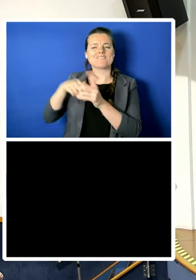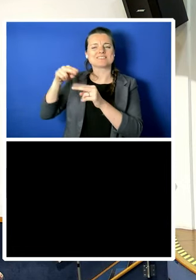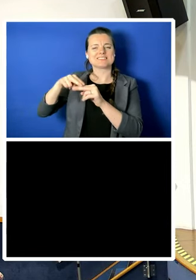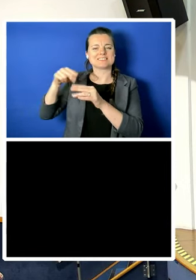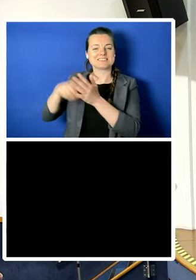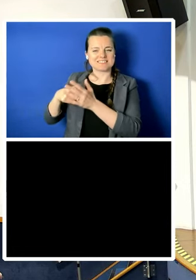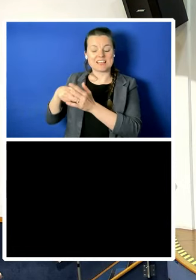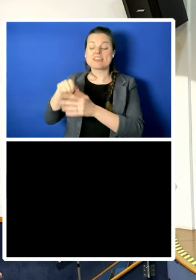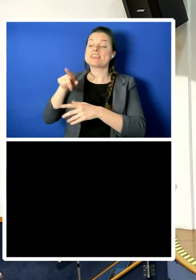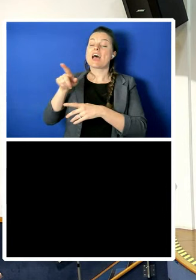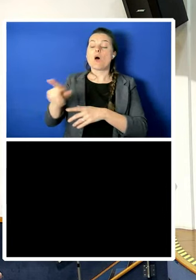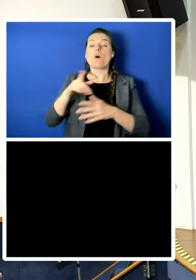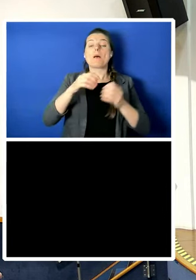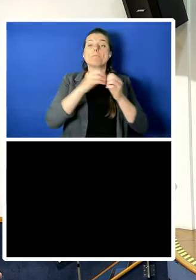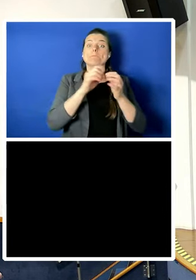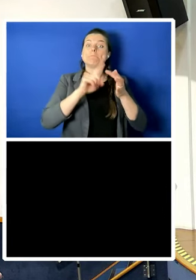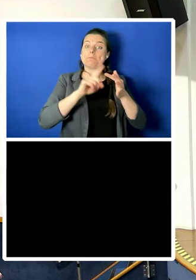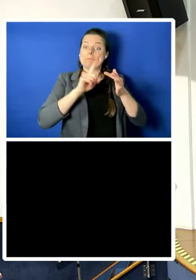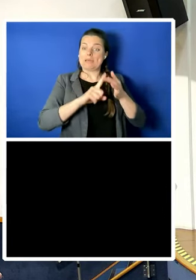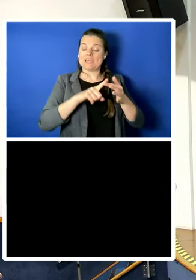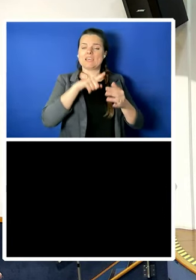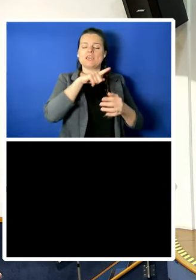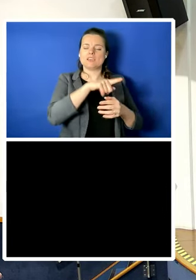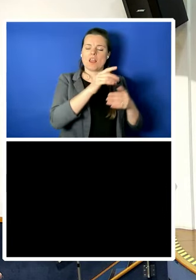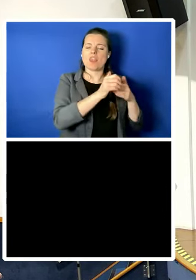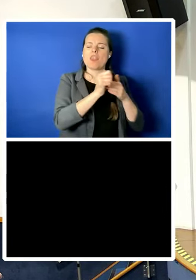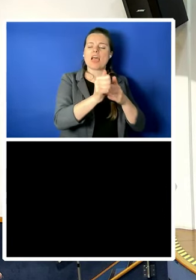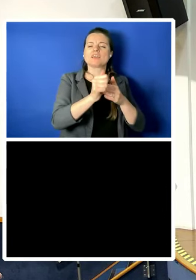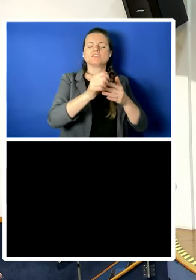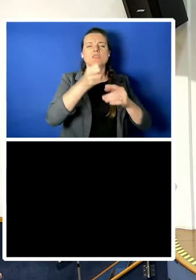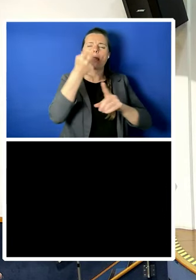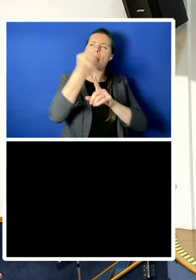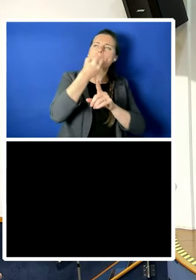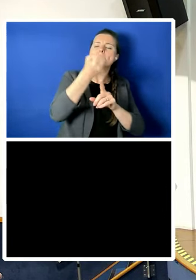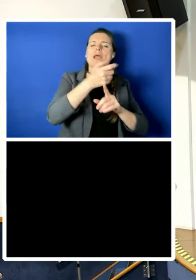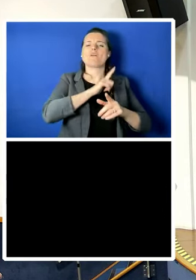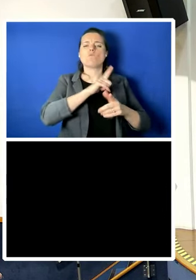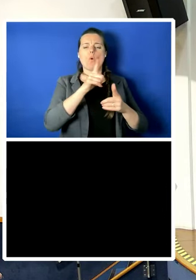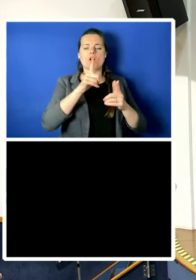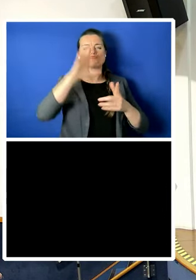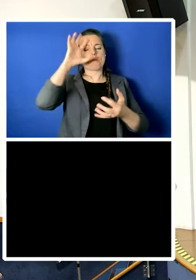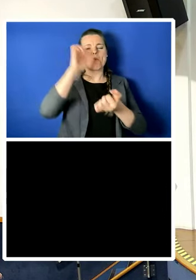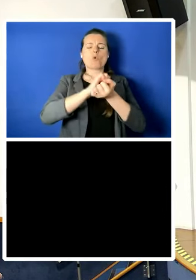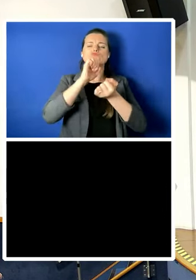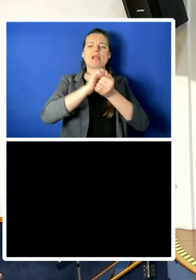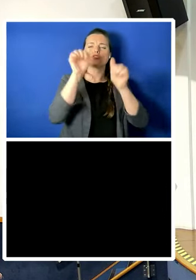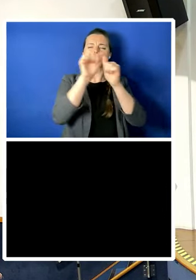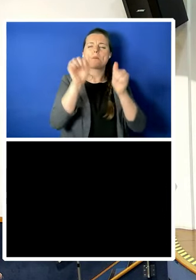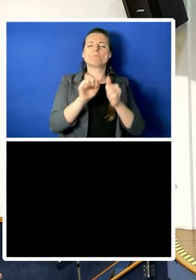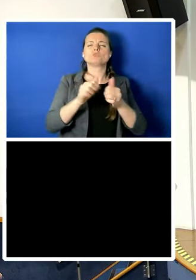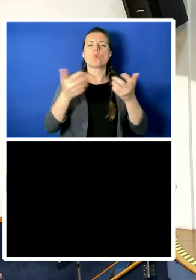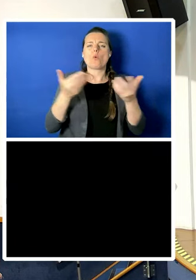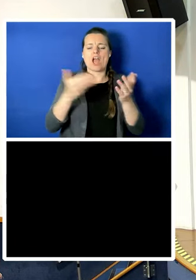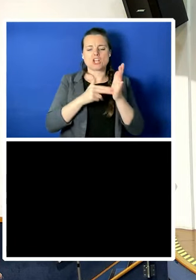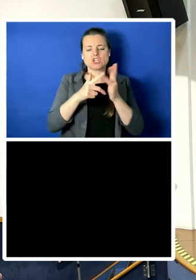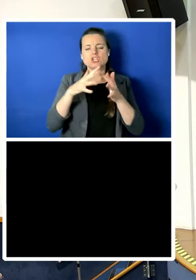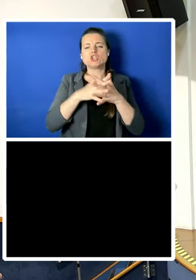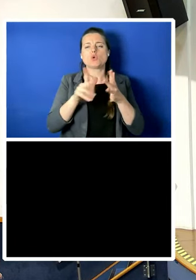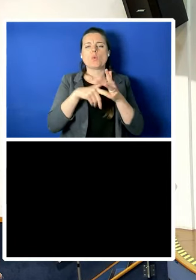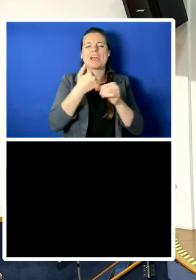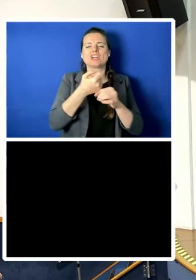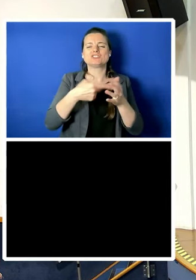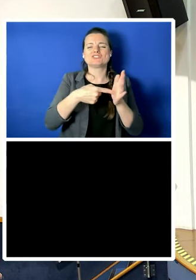Rowlett led the campaign for the Wollstonecraft Memorial Sculpture at Newington Green and is chair of the Wollstonecraft Society.